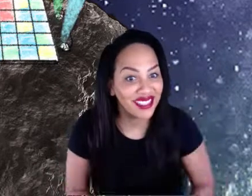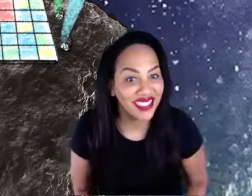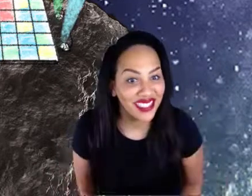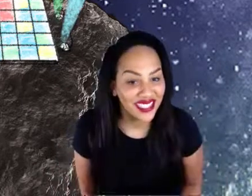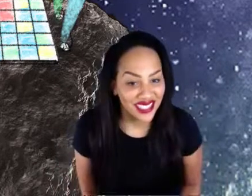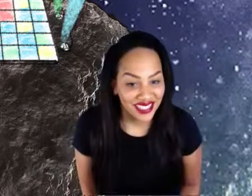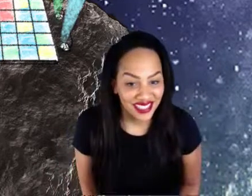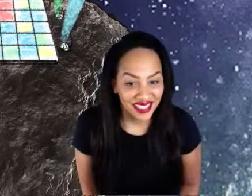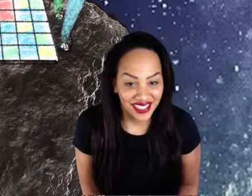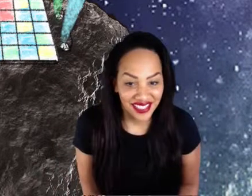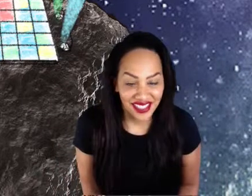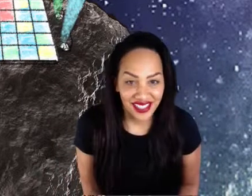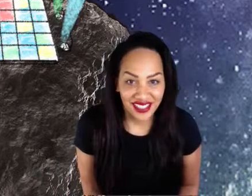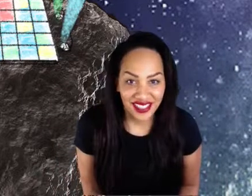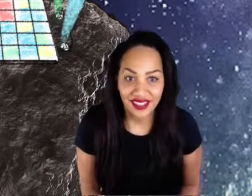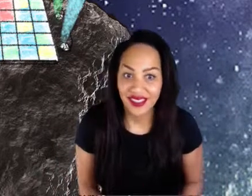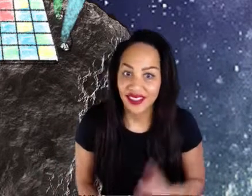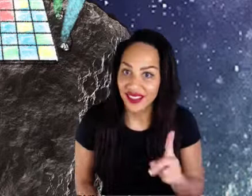What happens next?